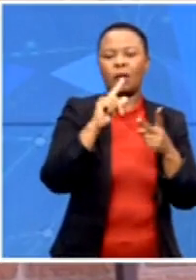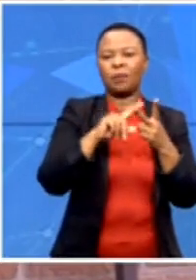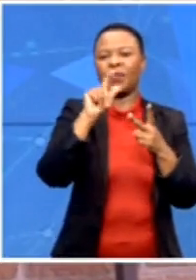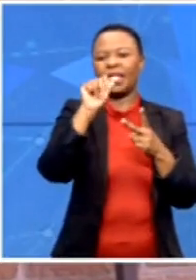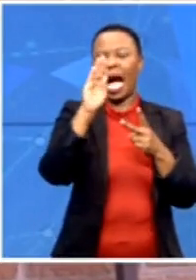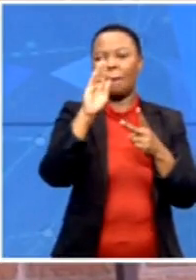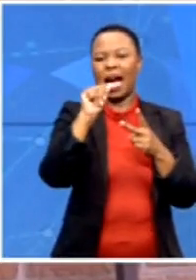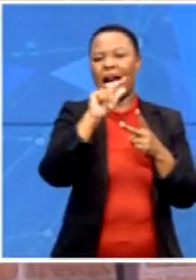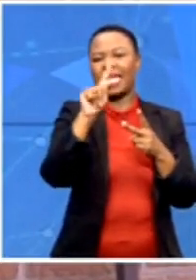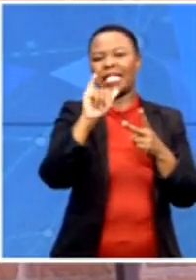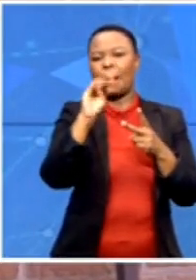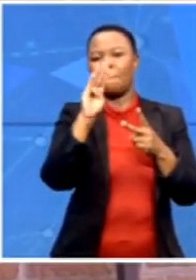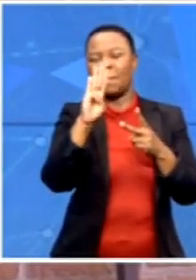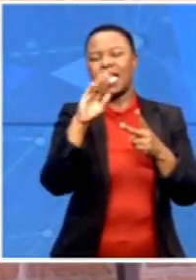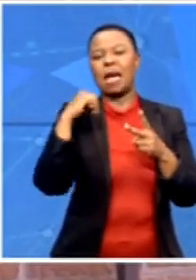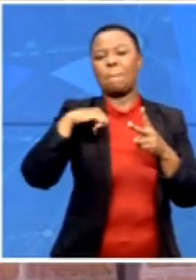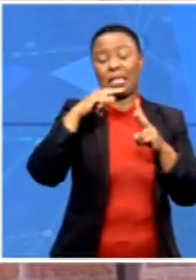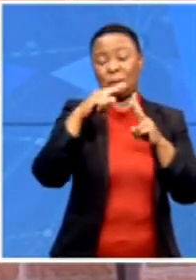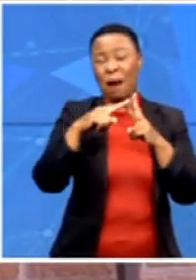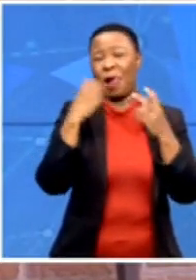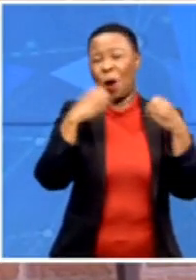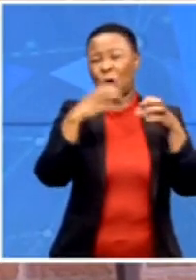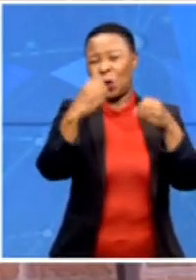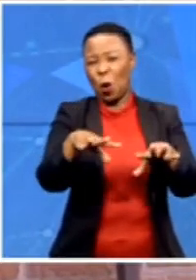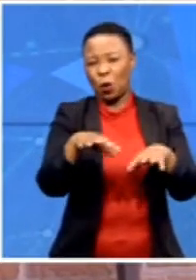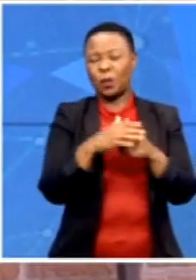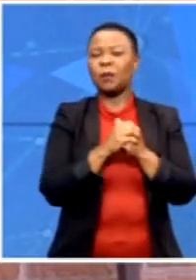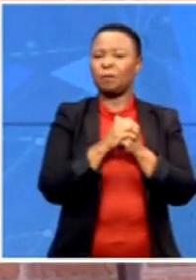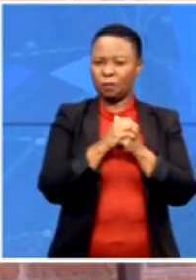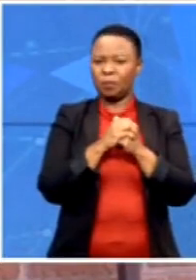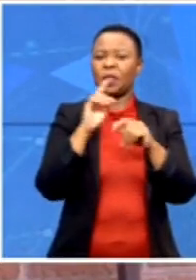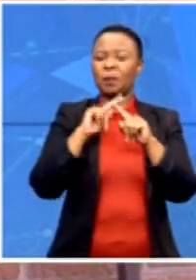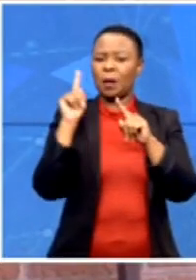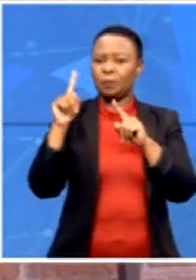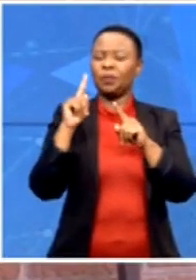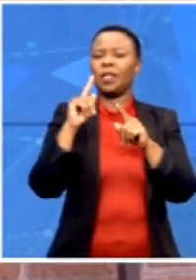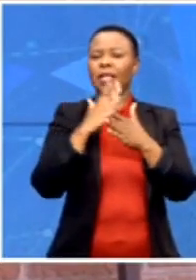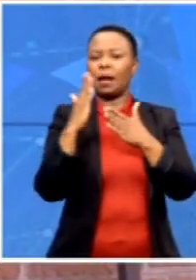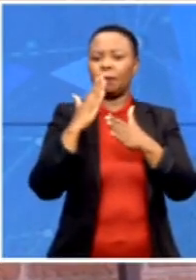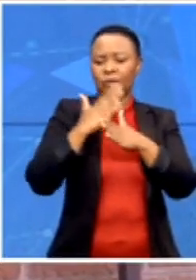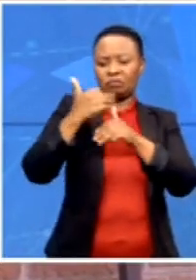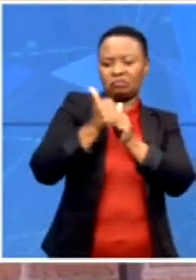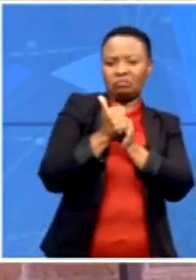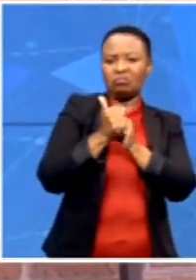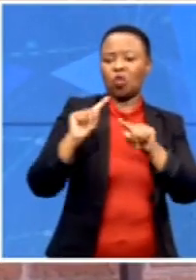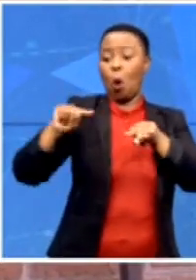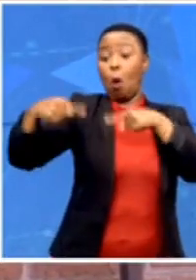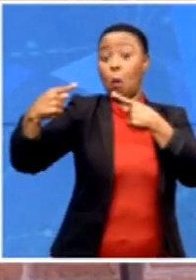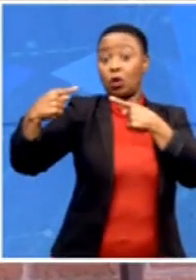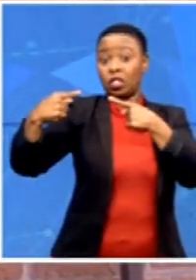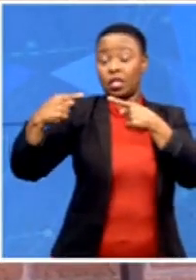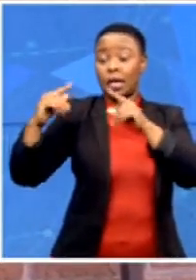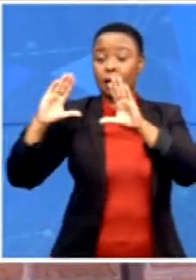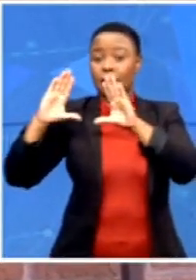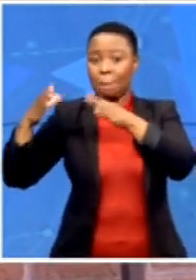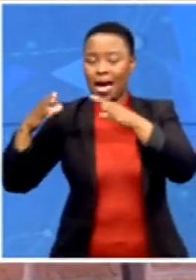some rigorous coalition by opposition parties here. But, also, of